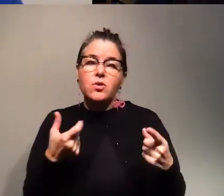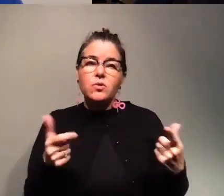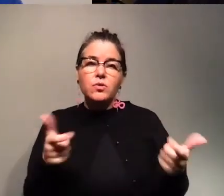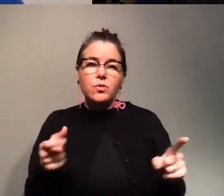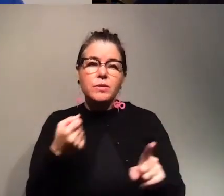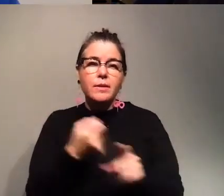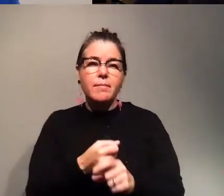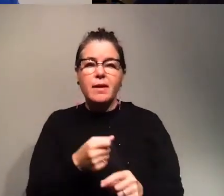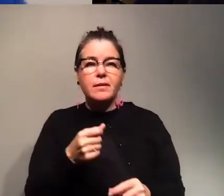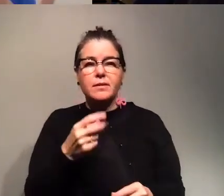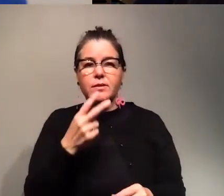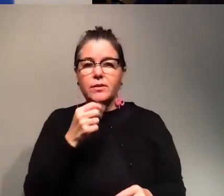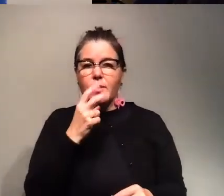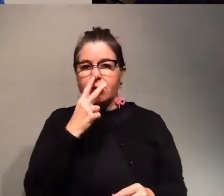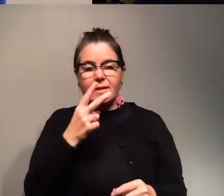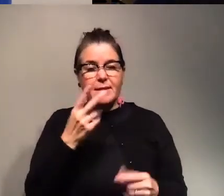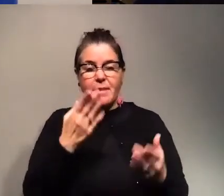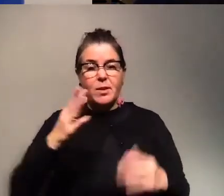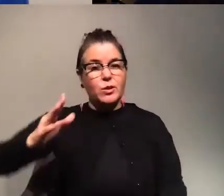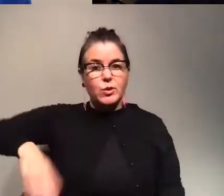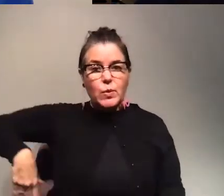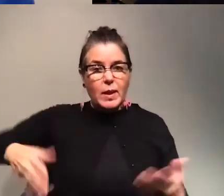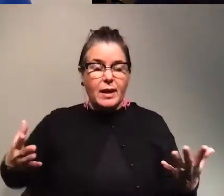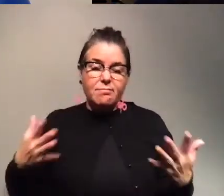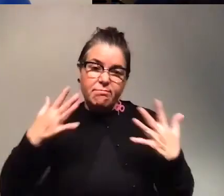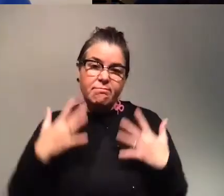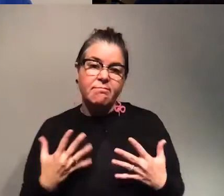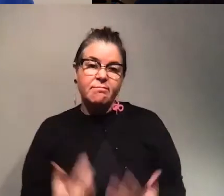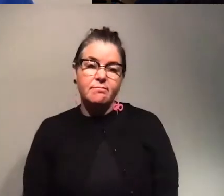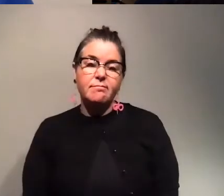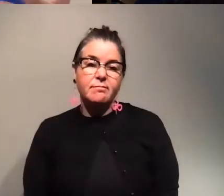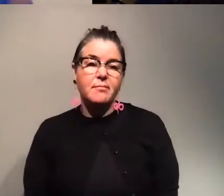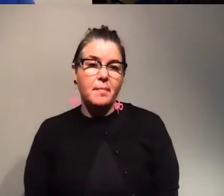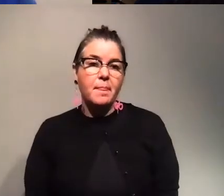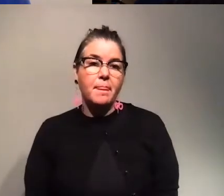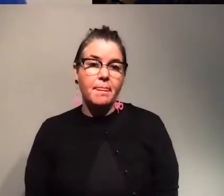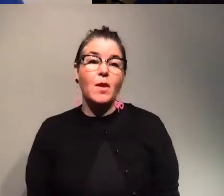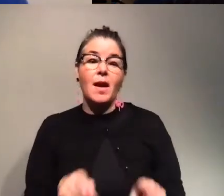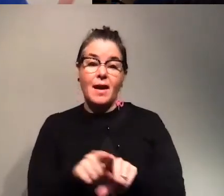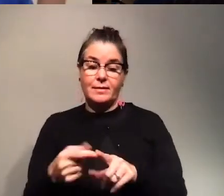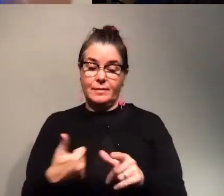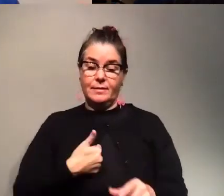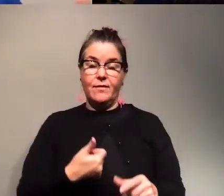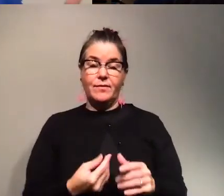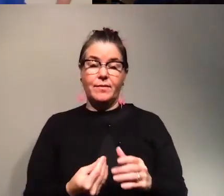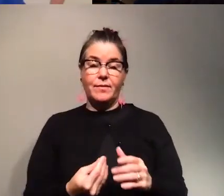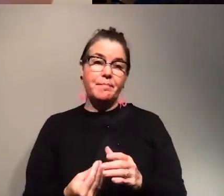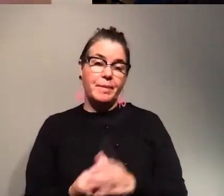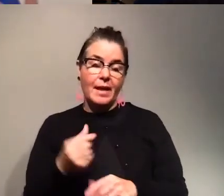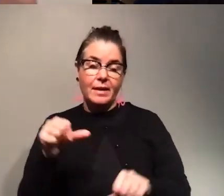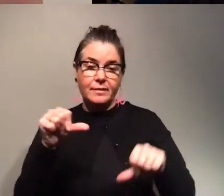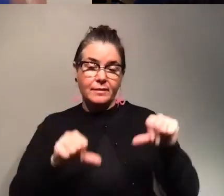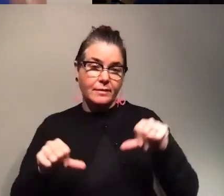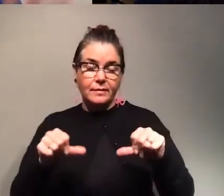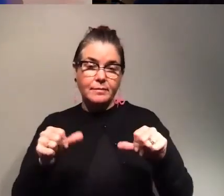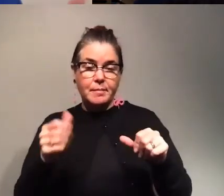fit until it's too late unfortunately so as a plant pathologist that we are aware of those things we